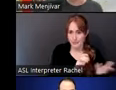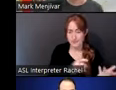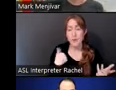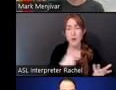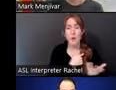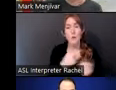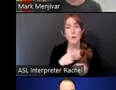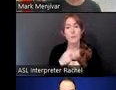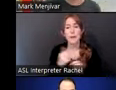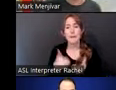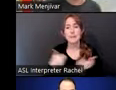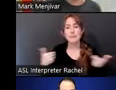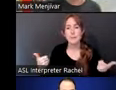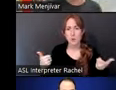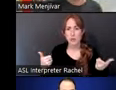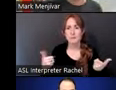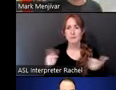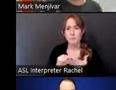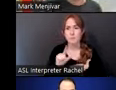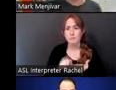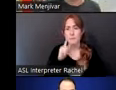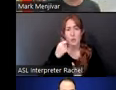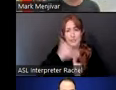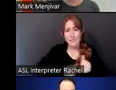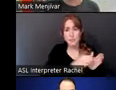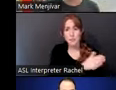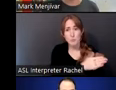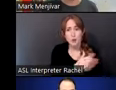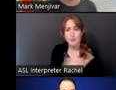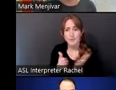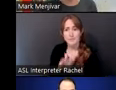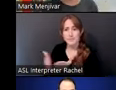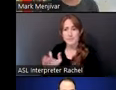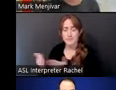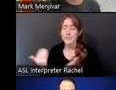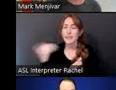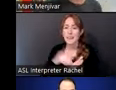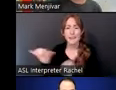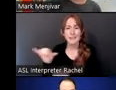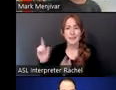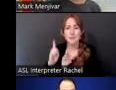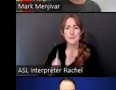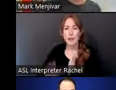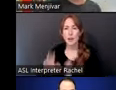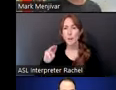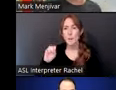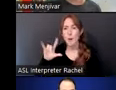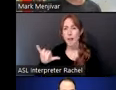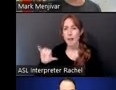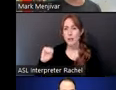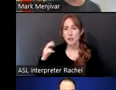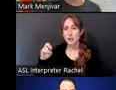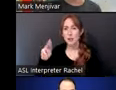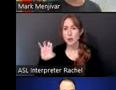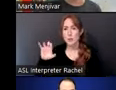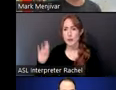for each one of these books. Again, on this, I got to work with the amazing designer, Molly Sherman, who provided a great, great structure